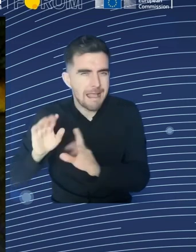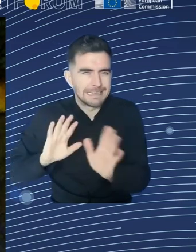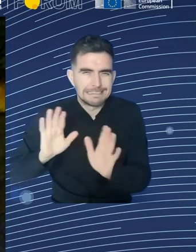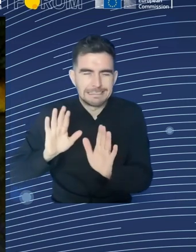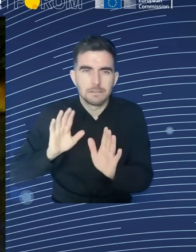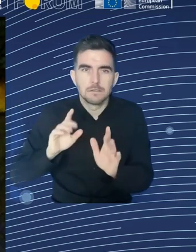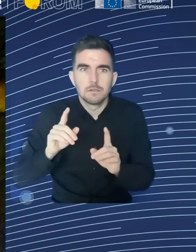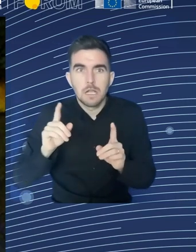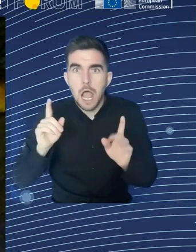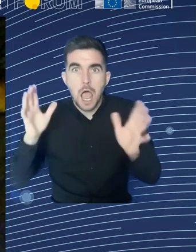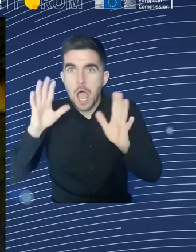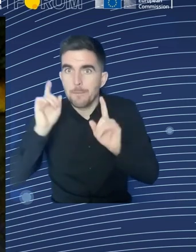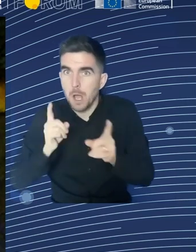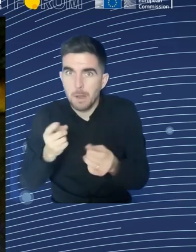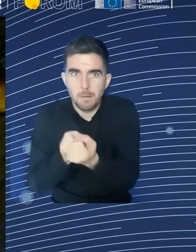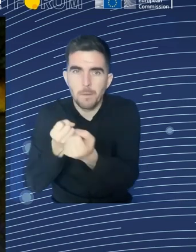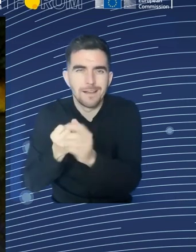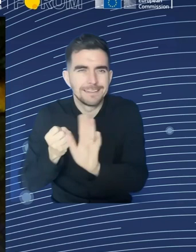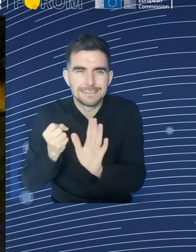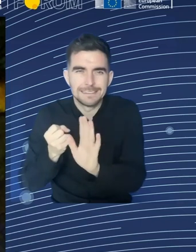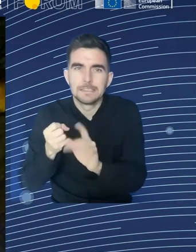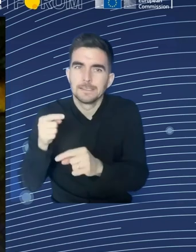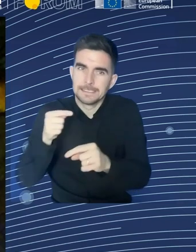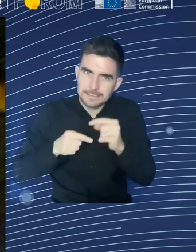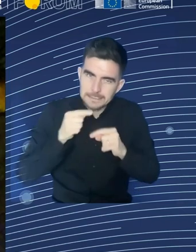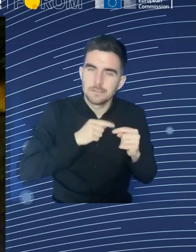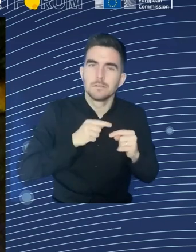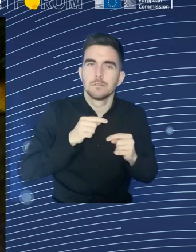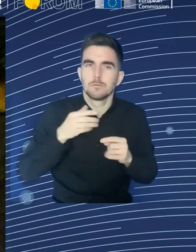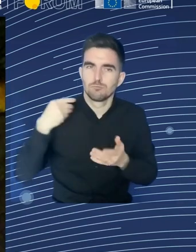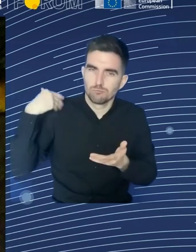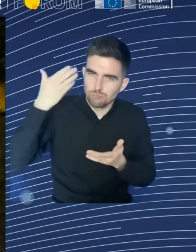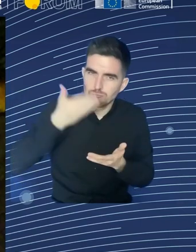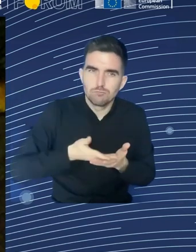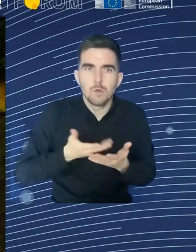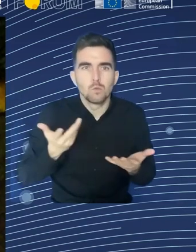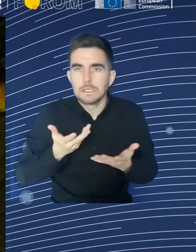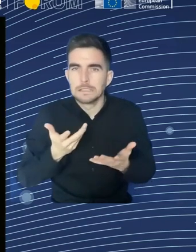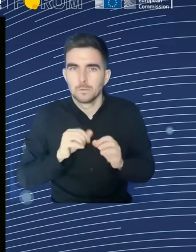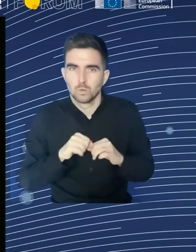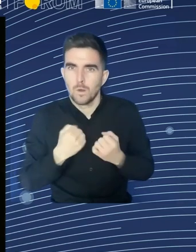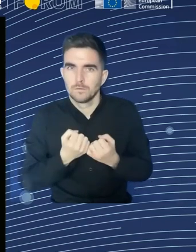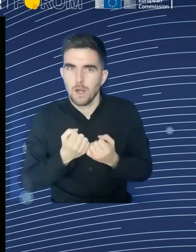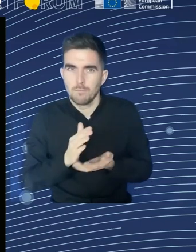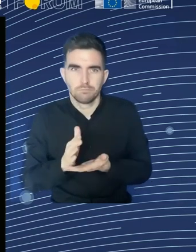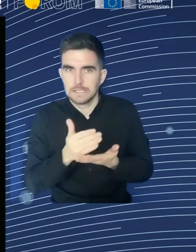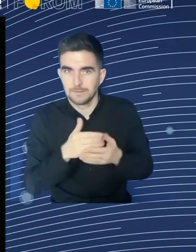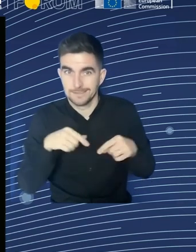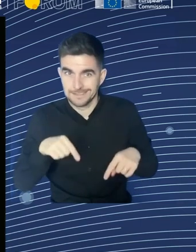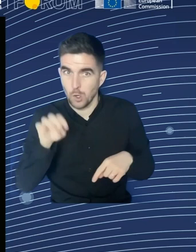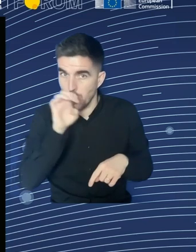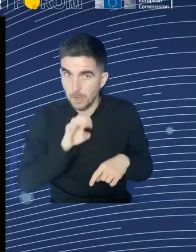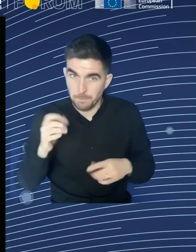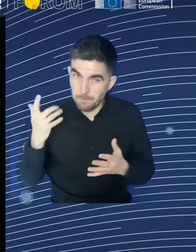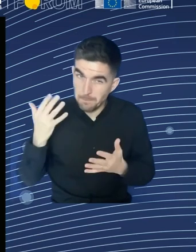become pretty eroded over the last two decades. Well, it's interesting that you mention unpopular